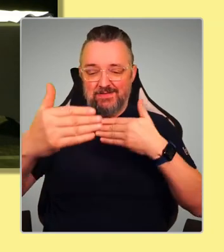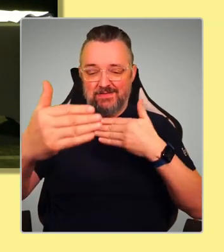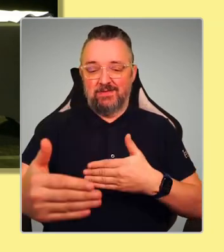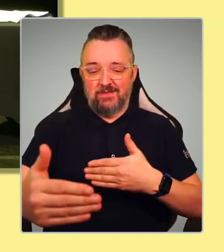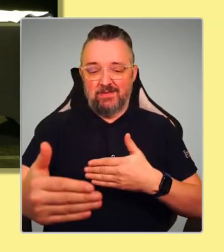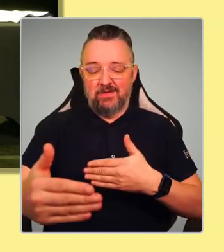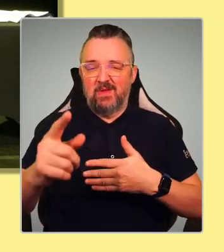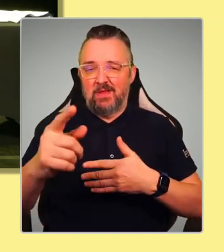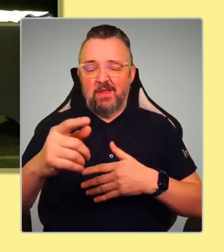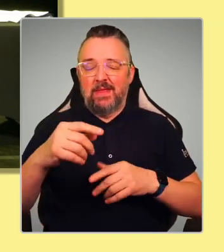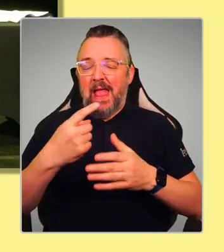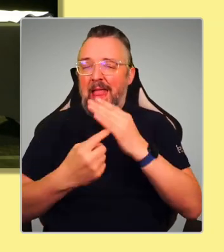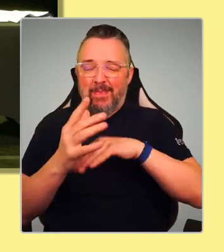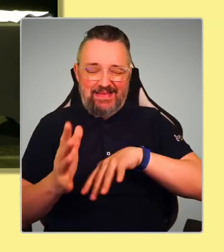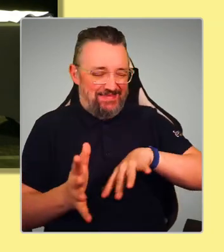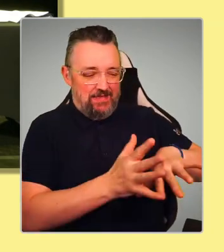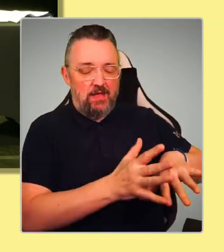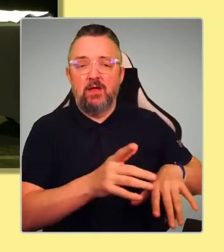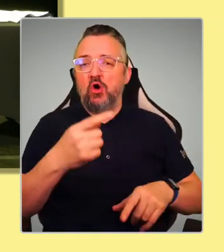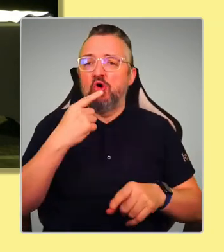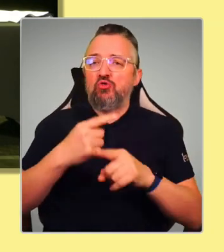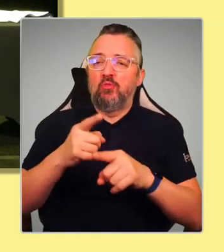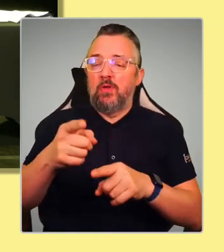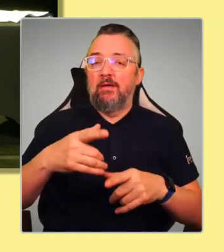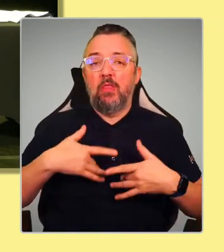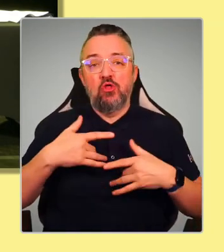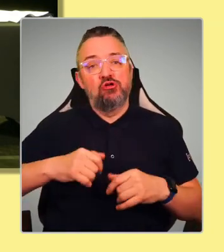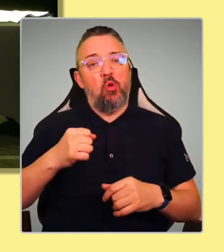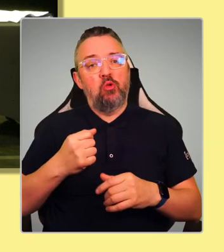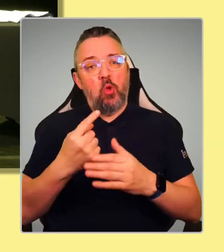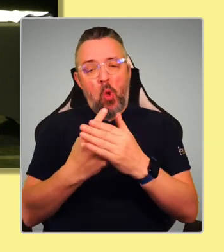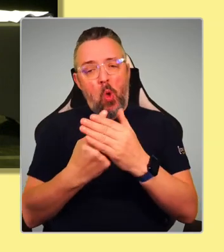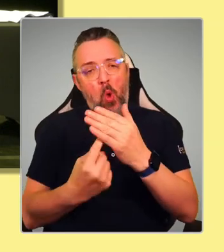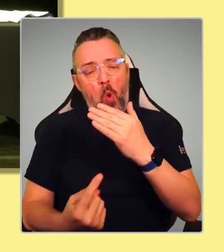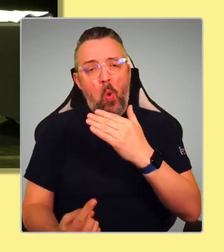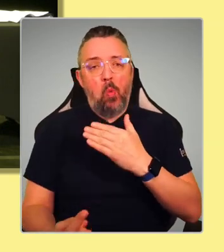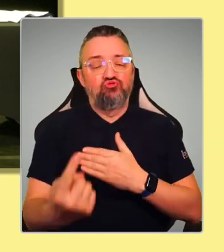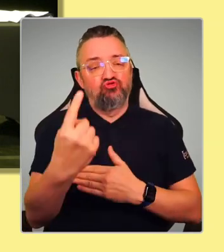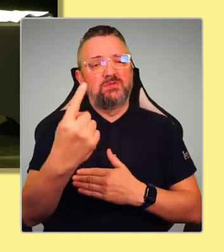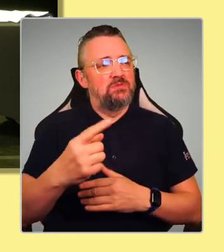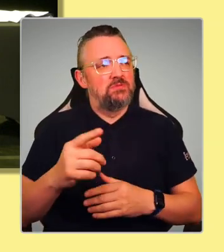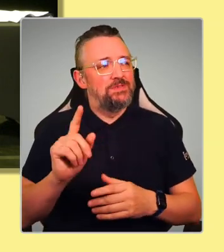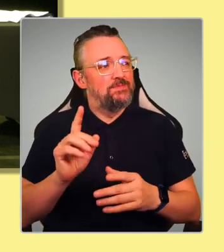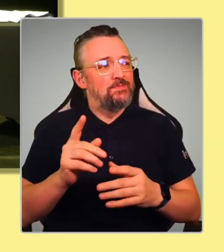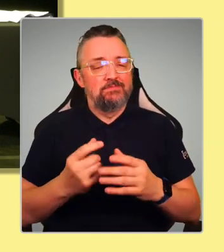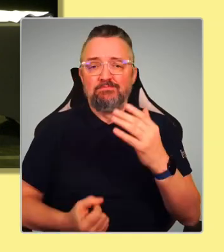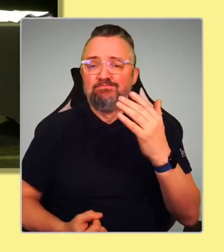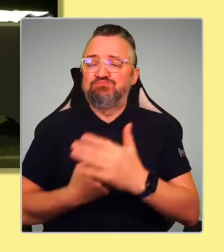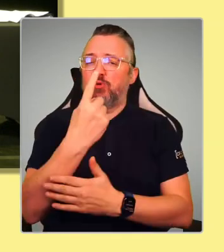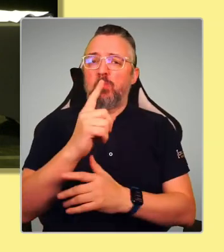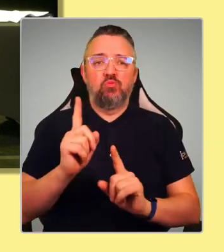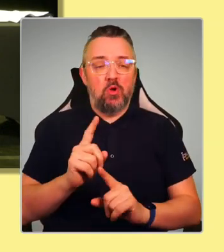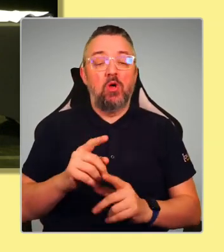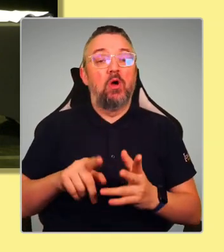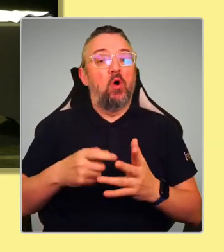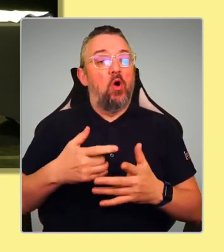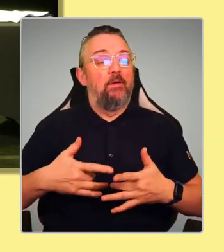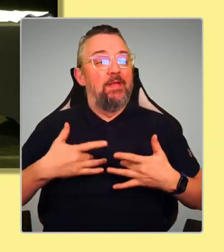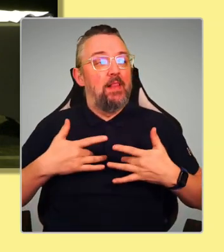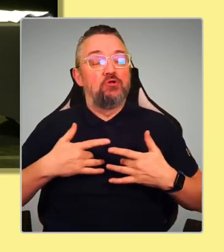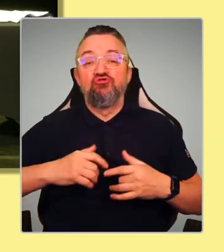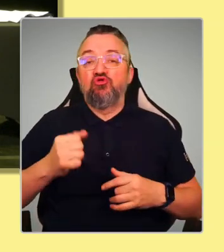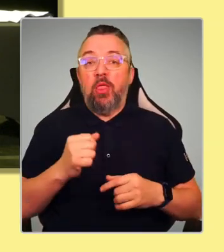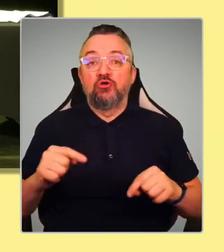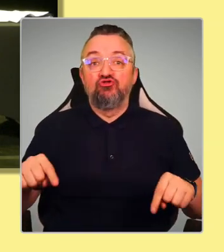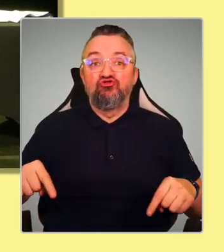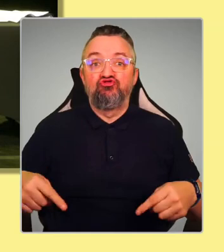what's the biggest opportunity for Scotland in the next 10 years? But then also, what's the biggest challenge that's facing Scotland in the next 10 years?